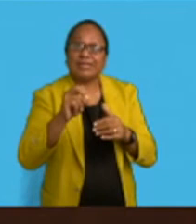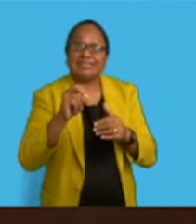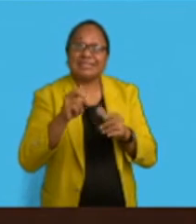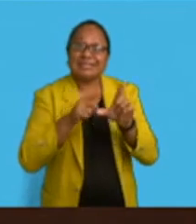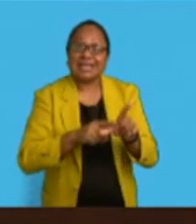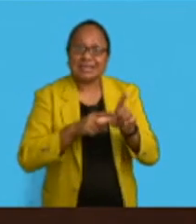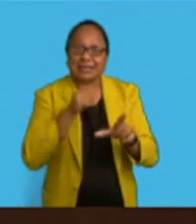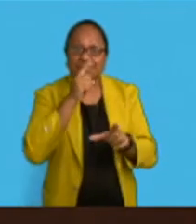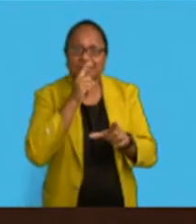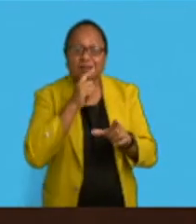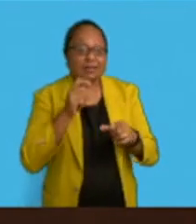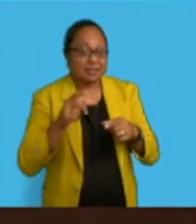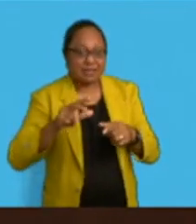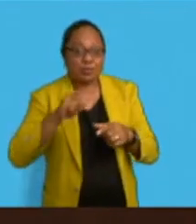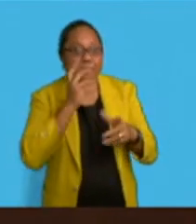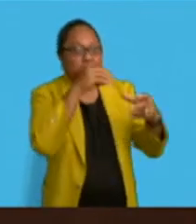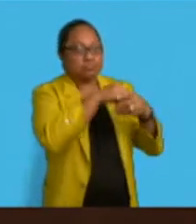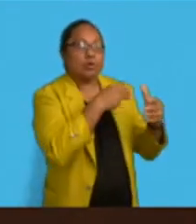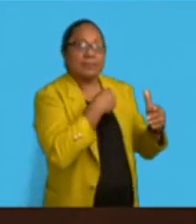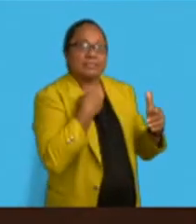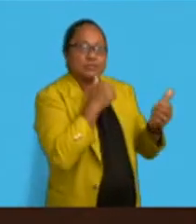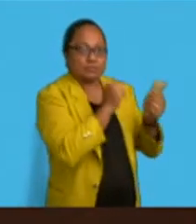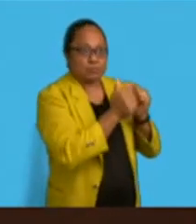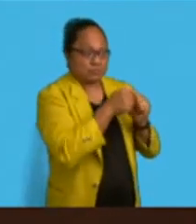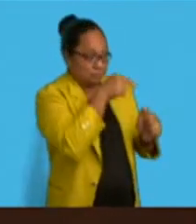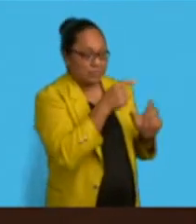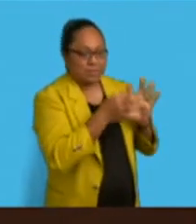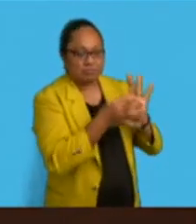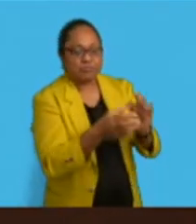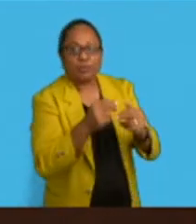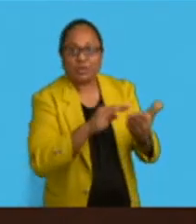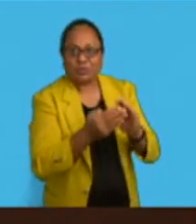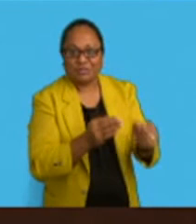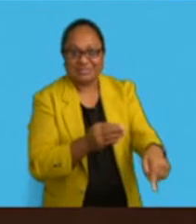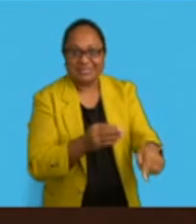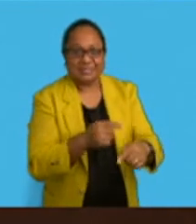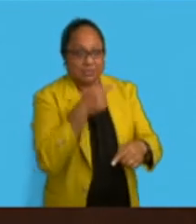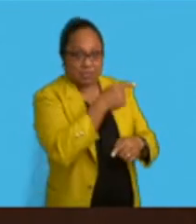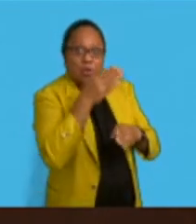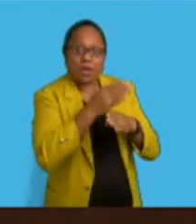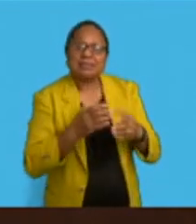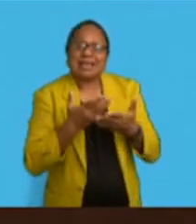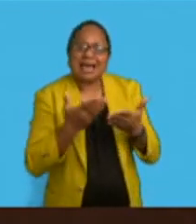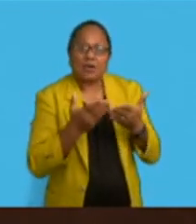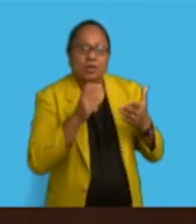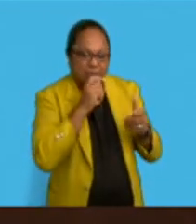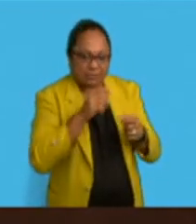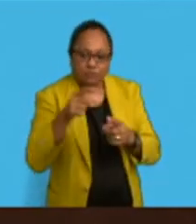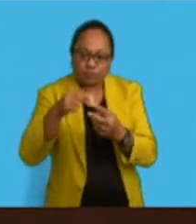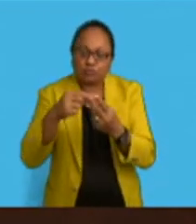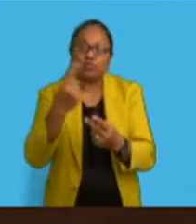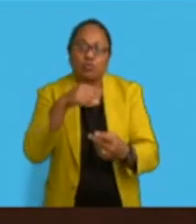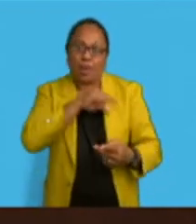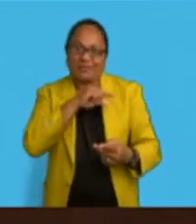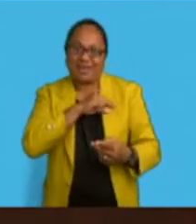recruited by the Ministry of Youth and Sports to work directly with communities. These workers will be selected using the Open Merit Recruitment System and they will be